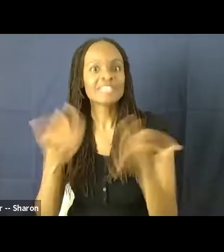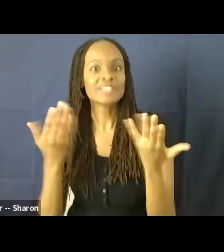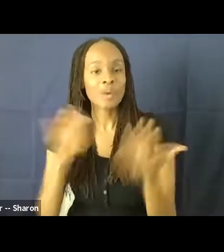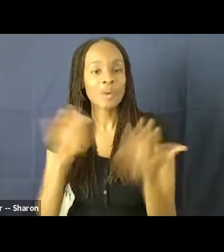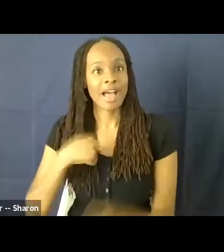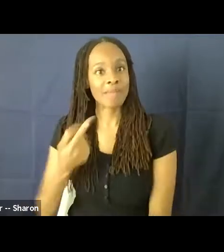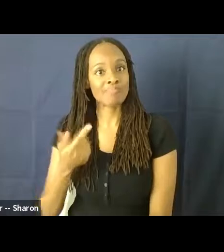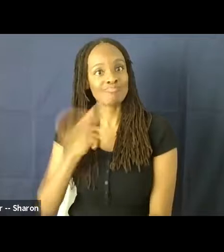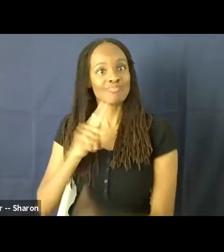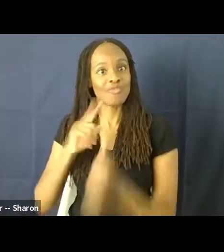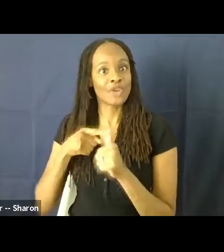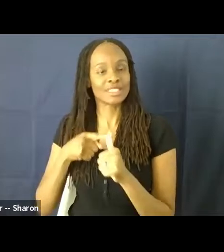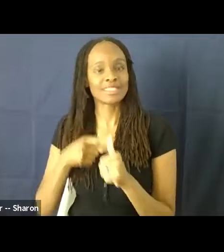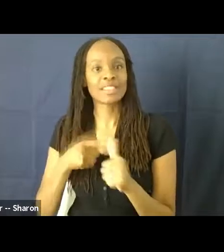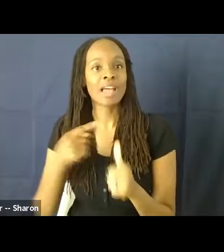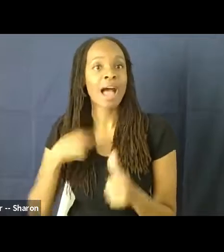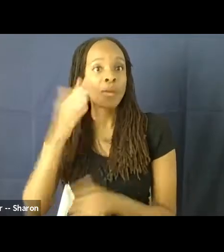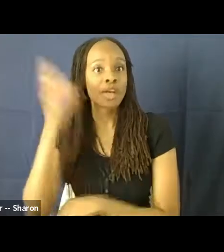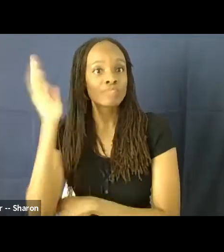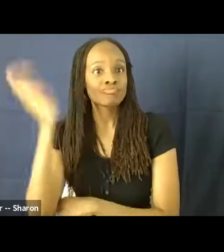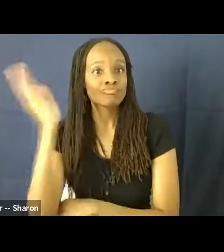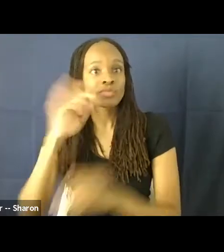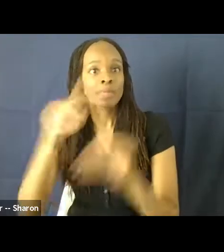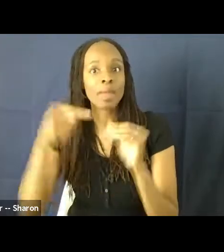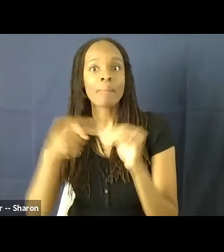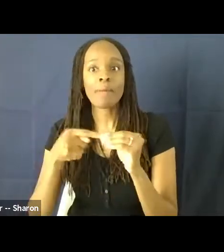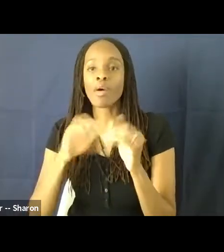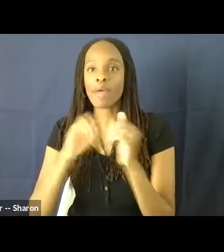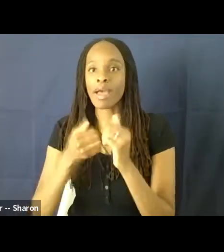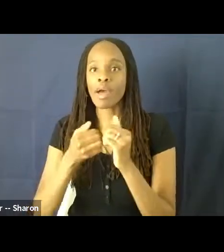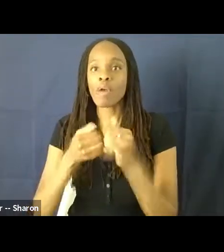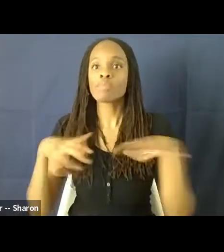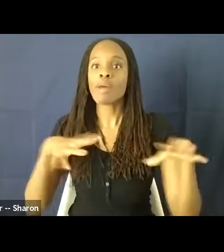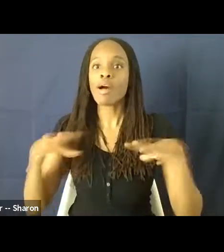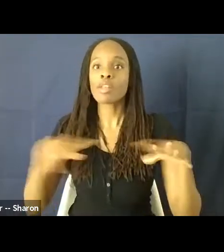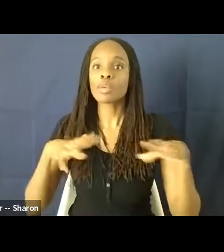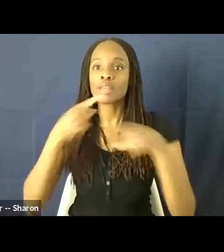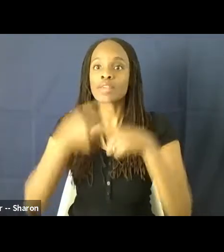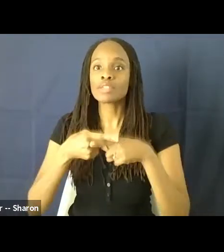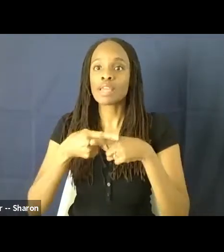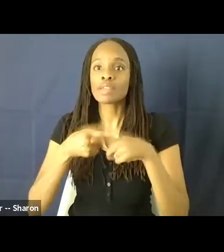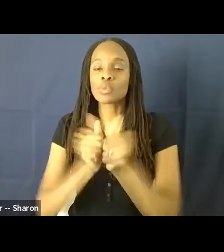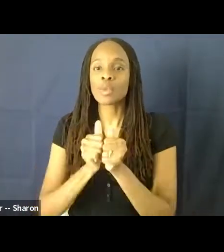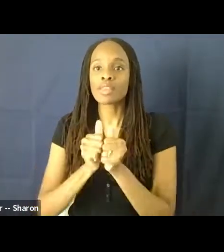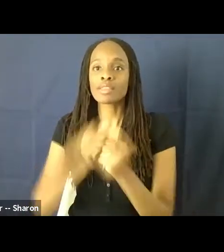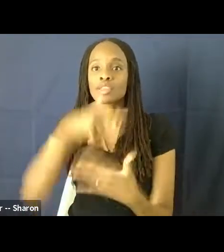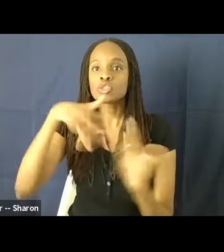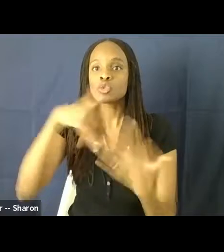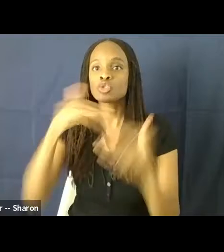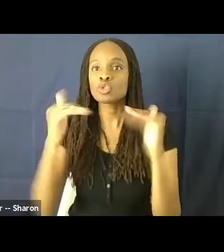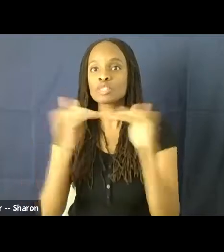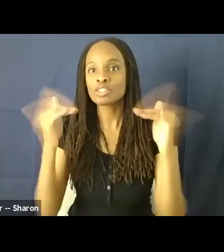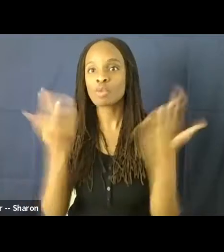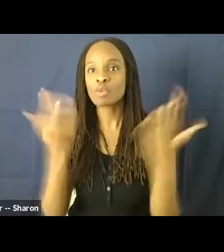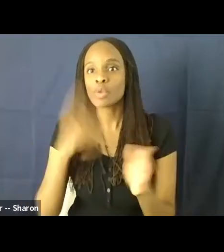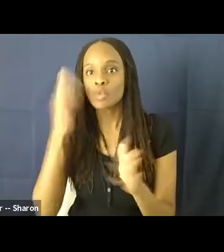I'm going to do, since we are here to talk about, you know, how does Hollywood intersect with social justice and what are we all doing about it? I'm going to give us a little